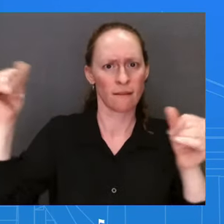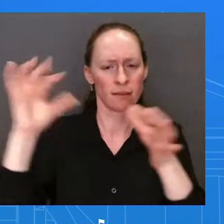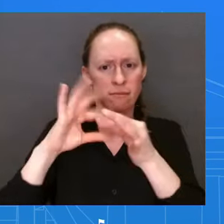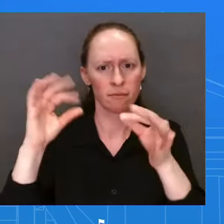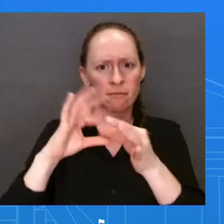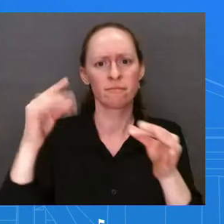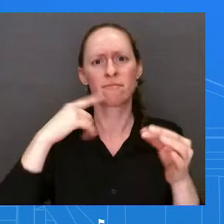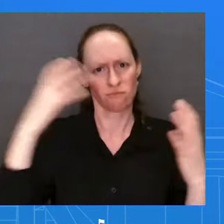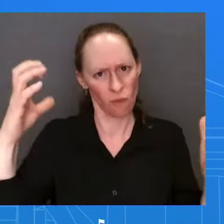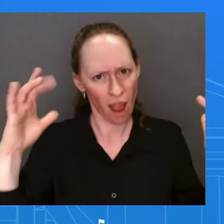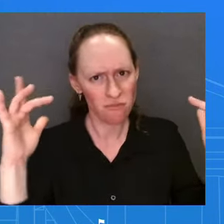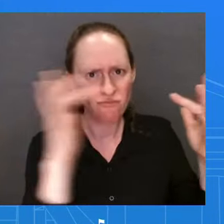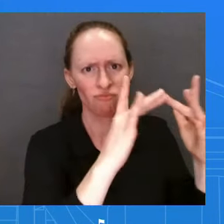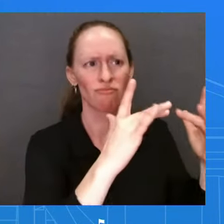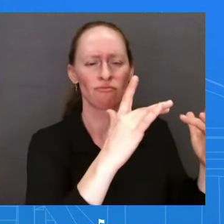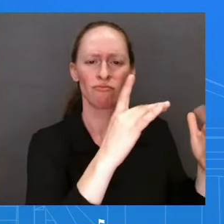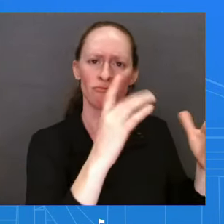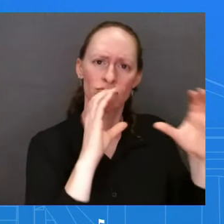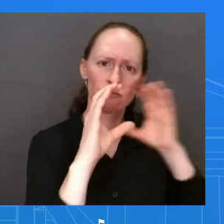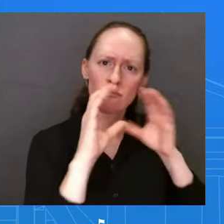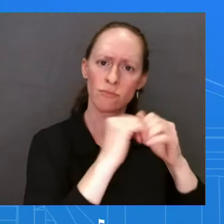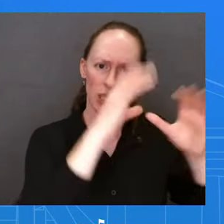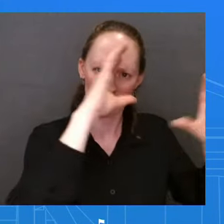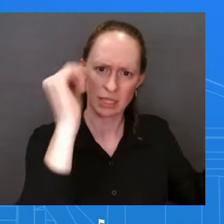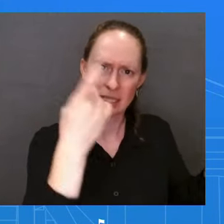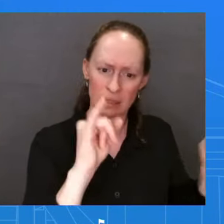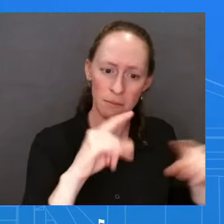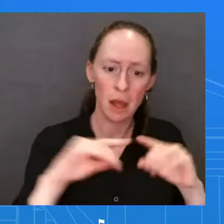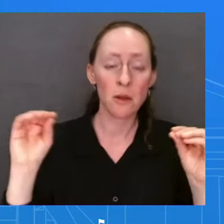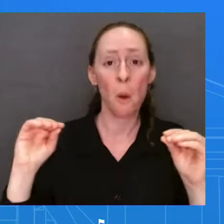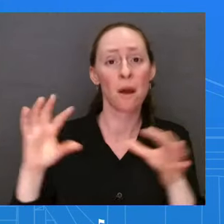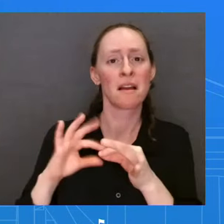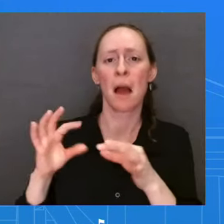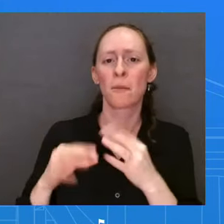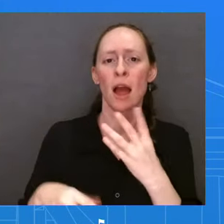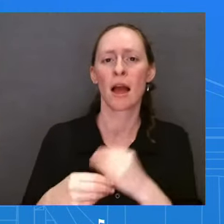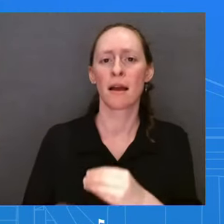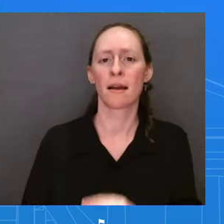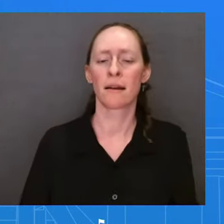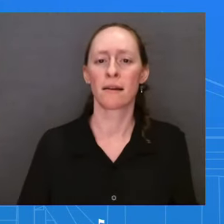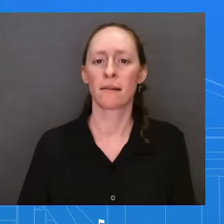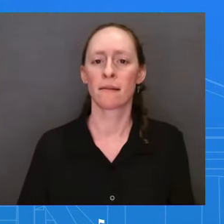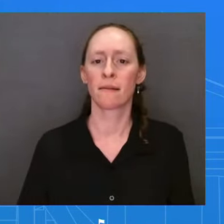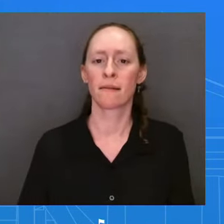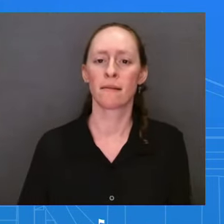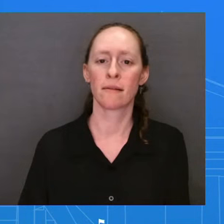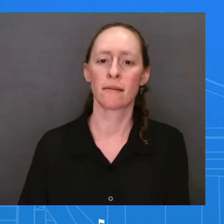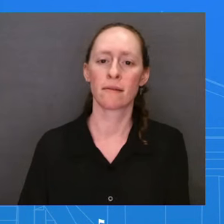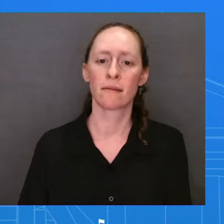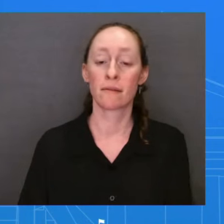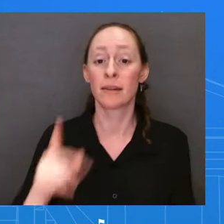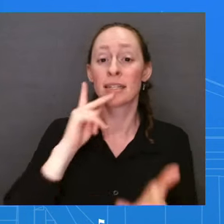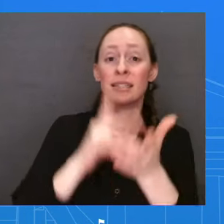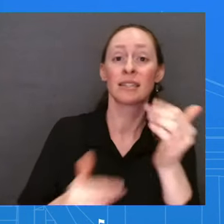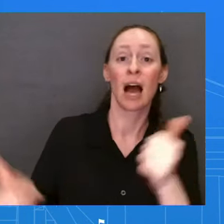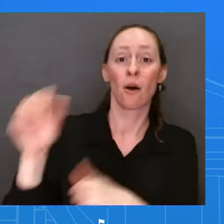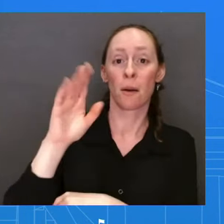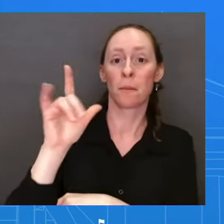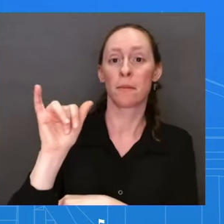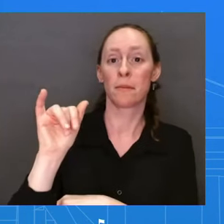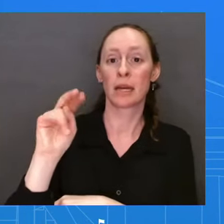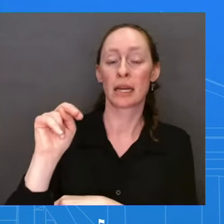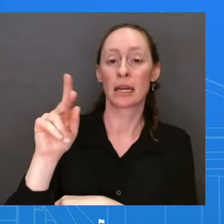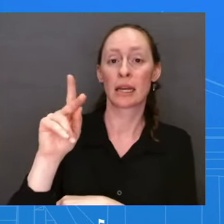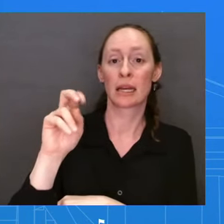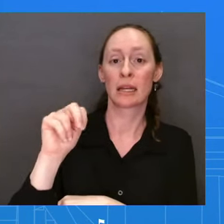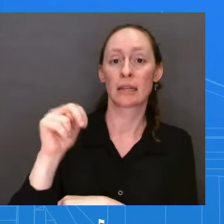front. What I would say is that, as you heard Secretary Blinken say during his travels in the region and upon his return, we continue to feel